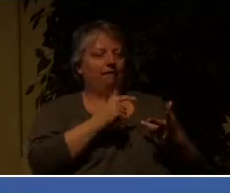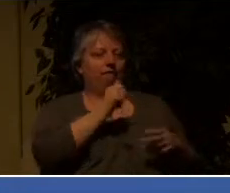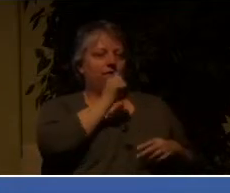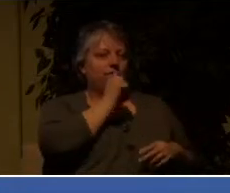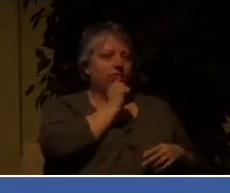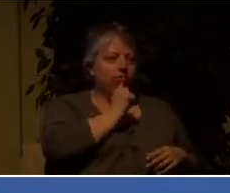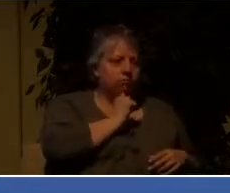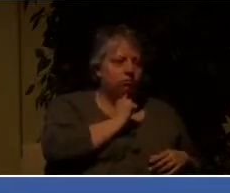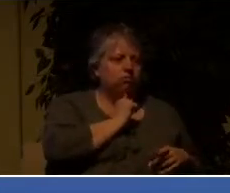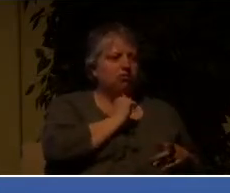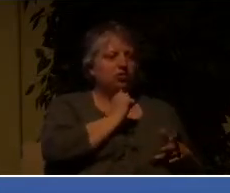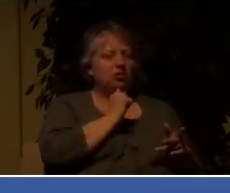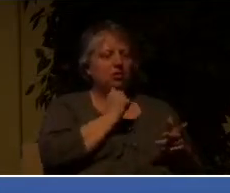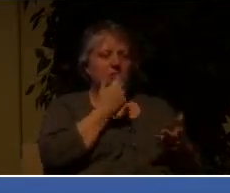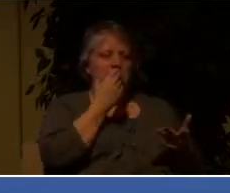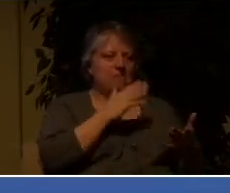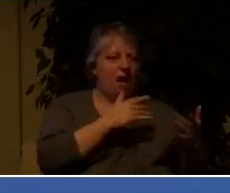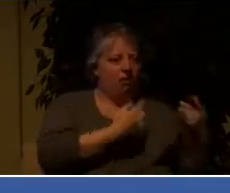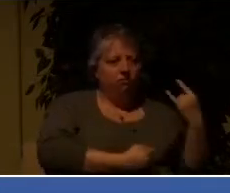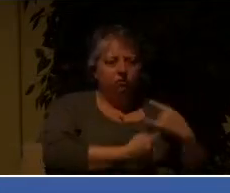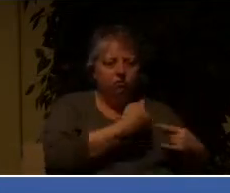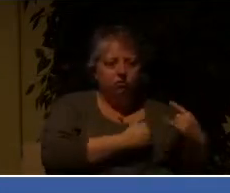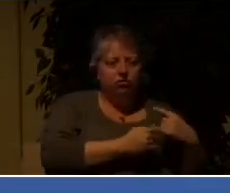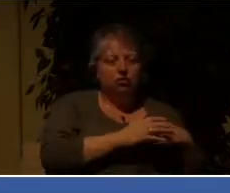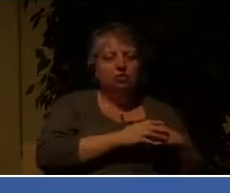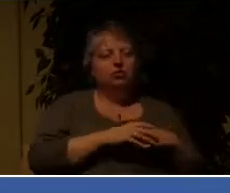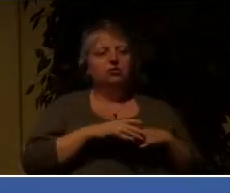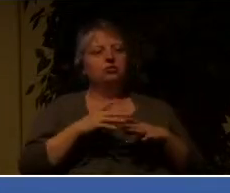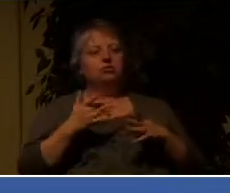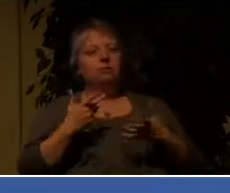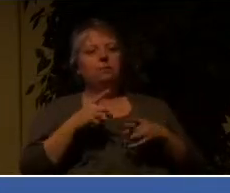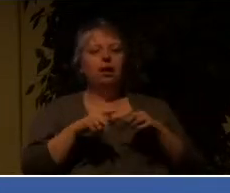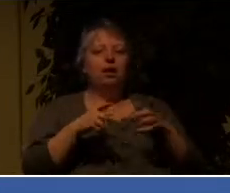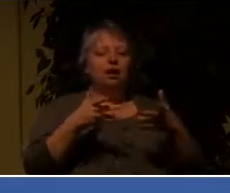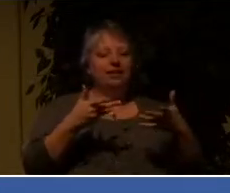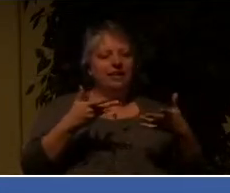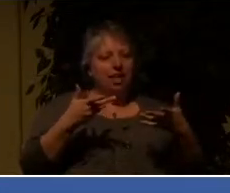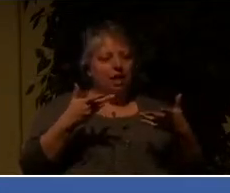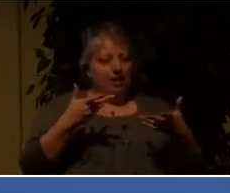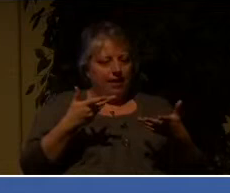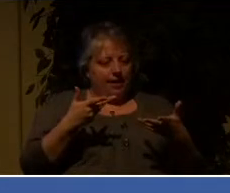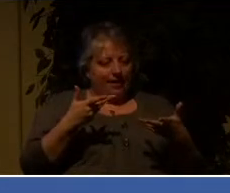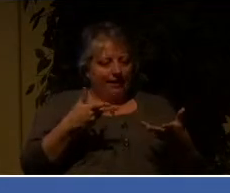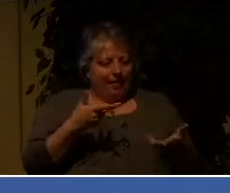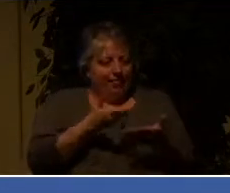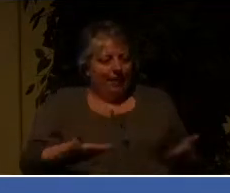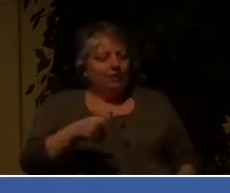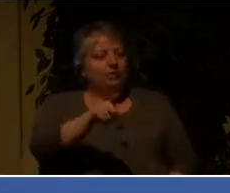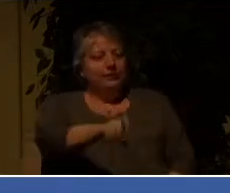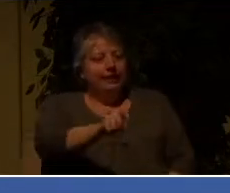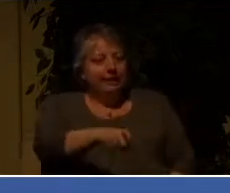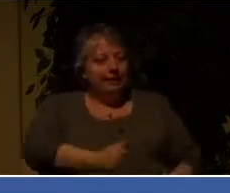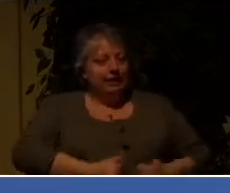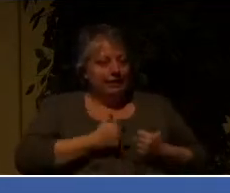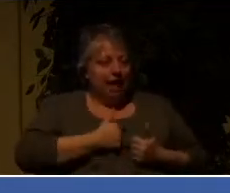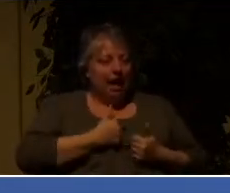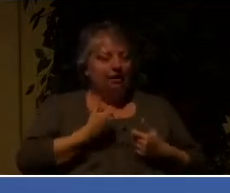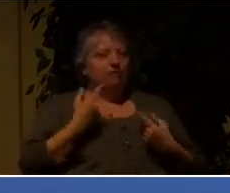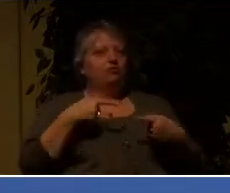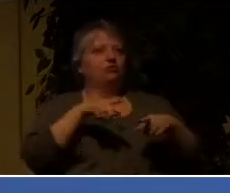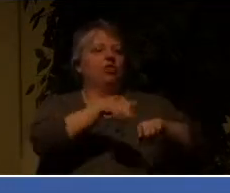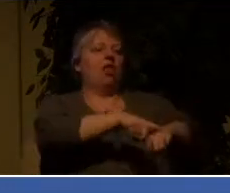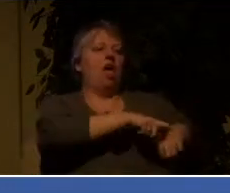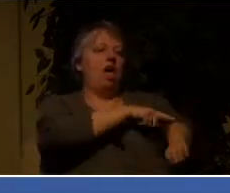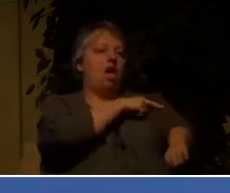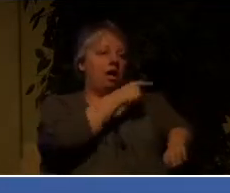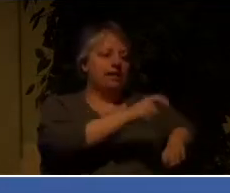security or the necessities of life that we're accustomed to over a long period of time, that's